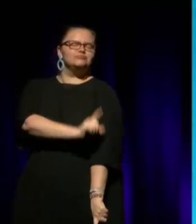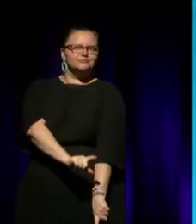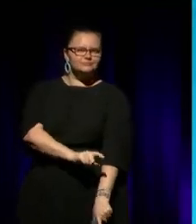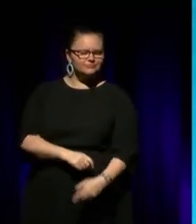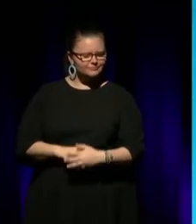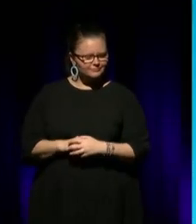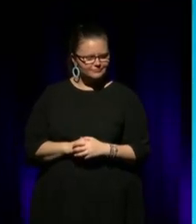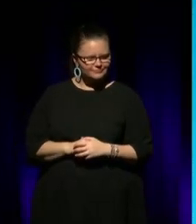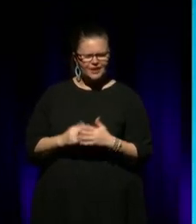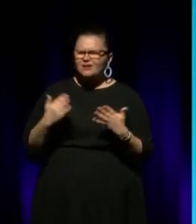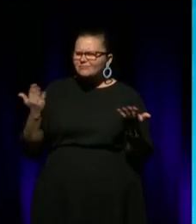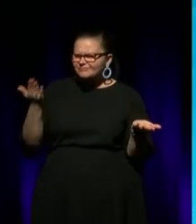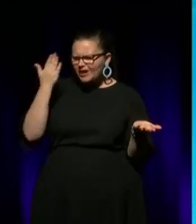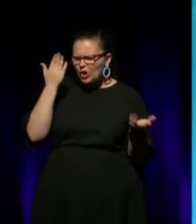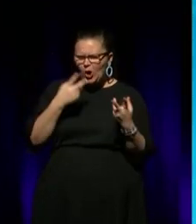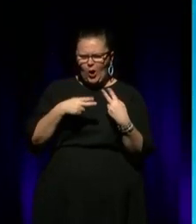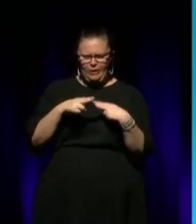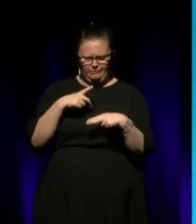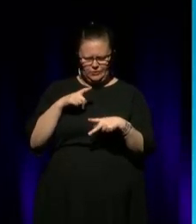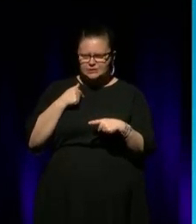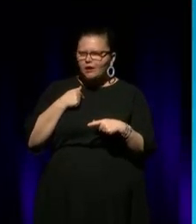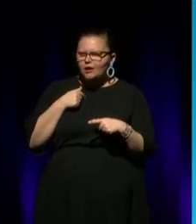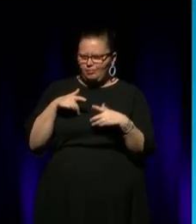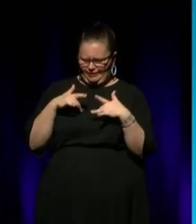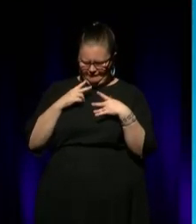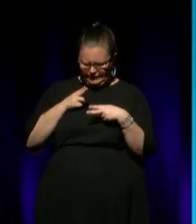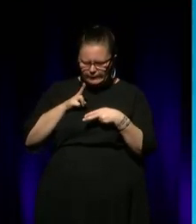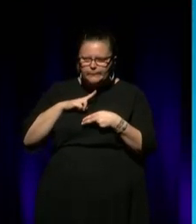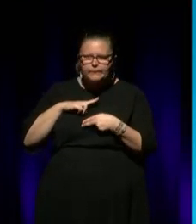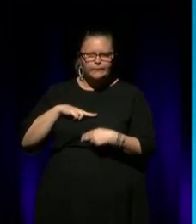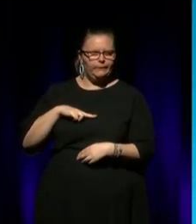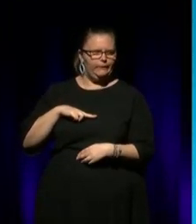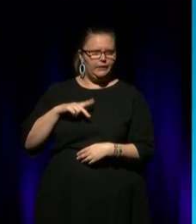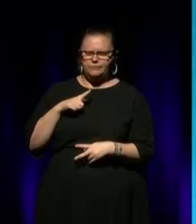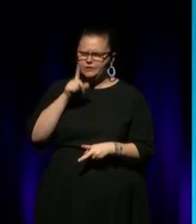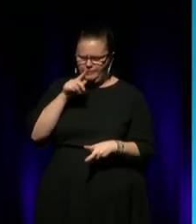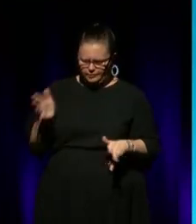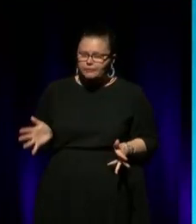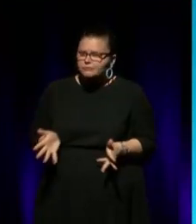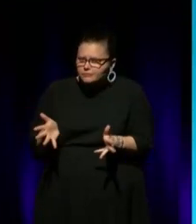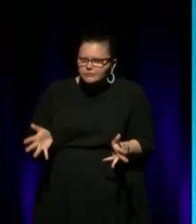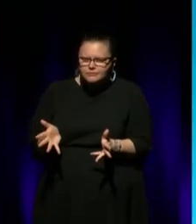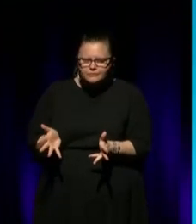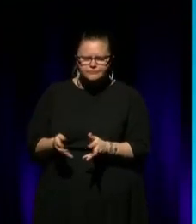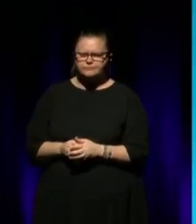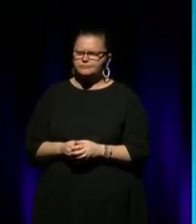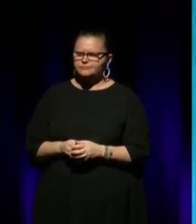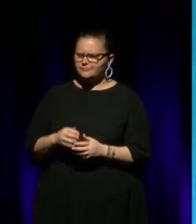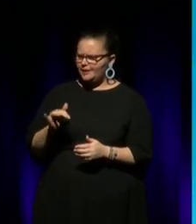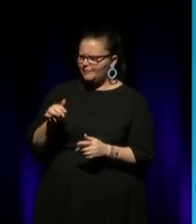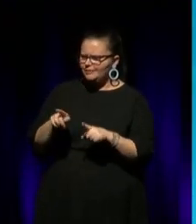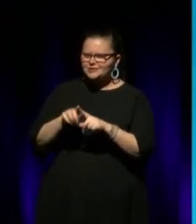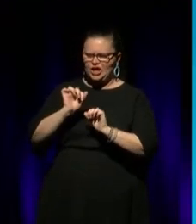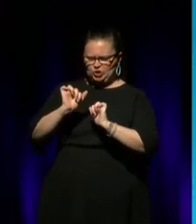And, but I don't know if that was just an insecurity of mechanism, you know, like, because people are pushing you there and then... Maybe it's just a huge